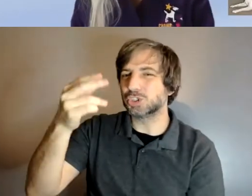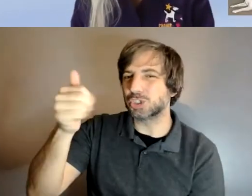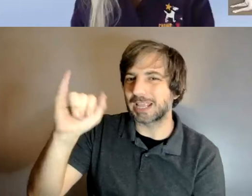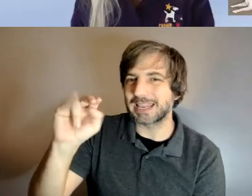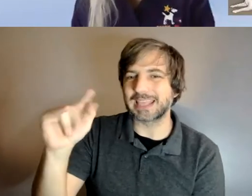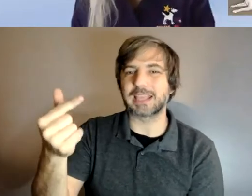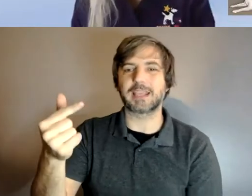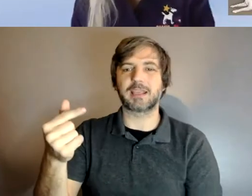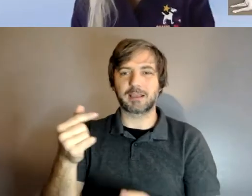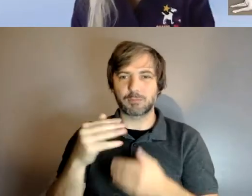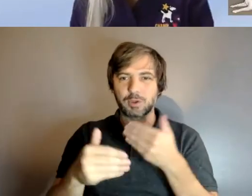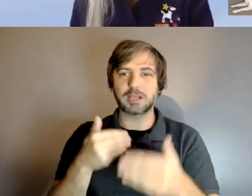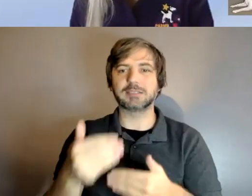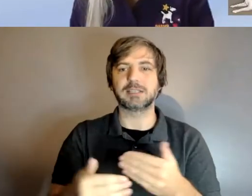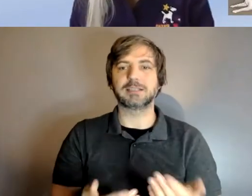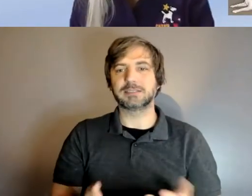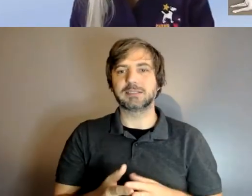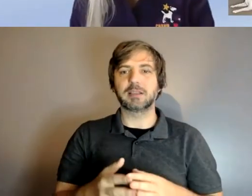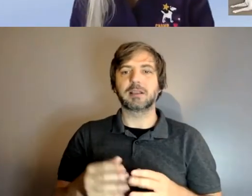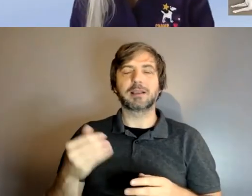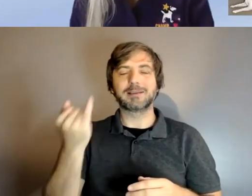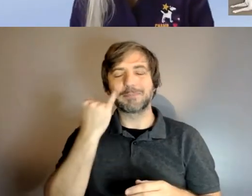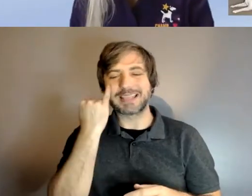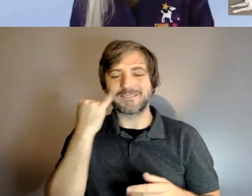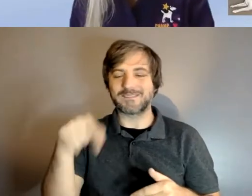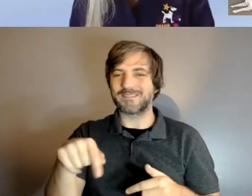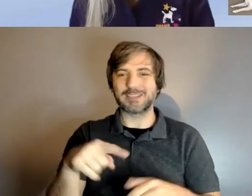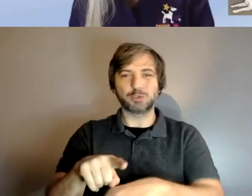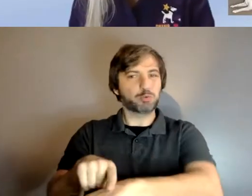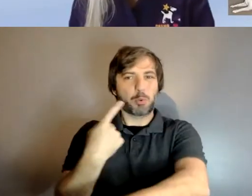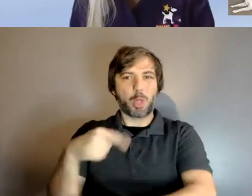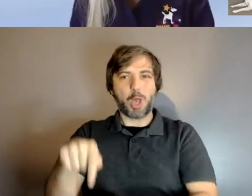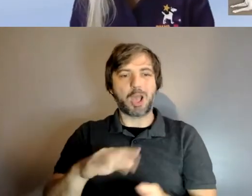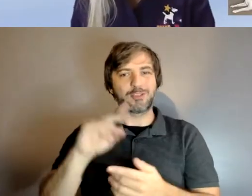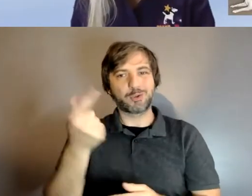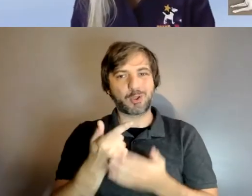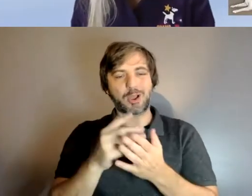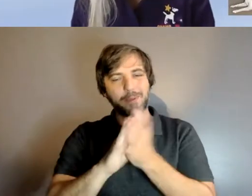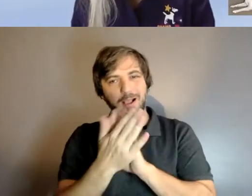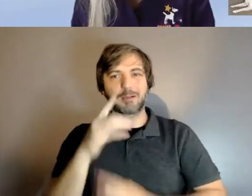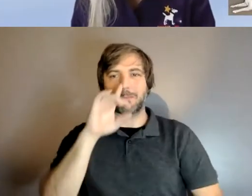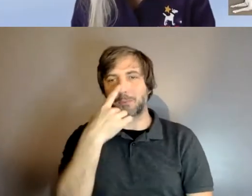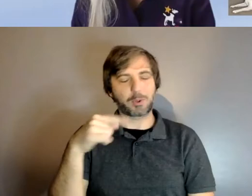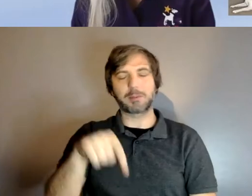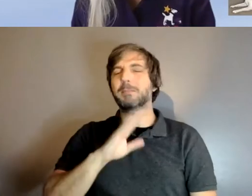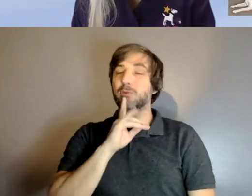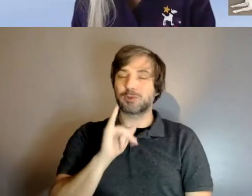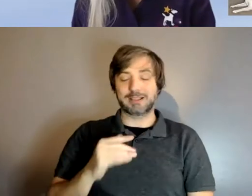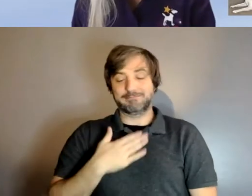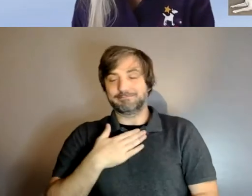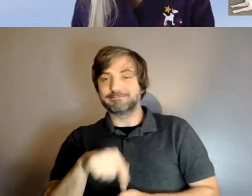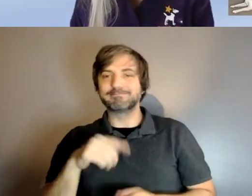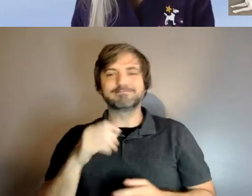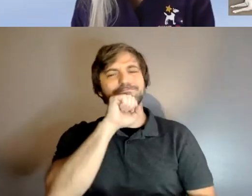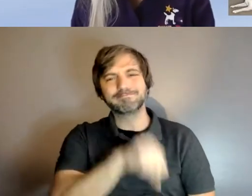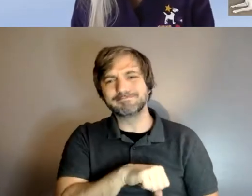long the dogs kind of lose its focus and gets really bored Kaplan really enjoys backchain work and now he's able